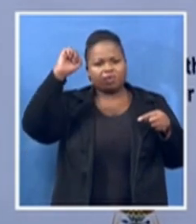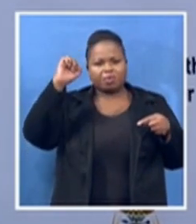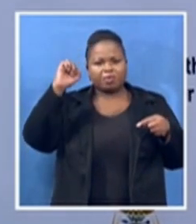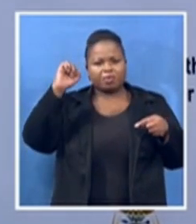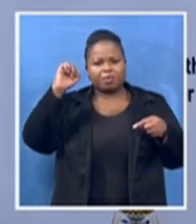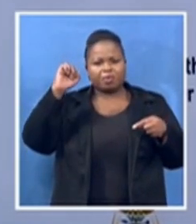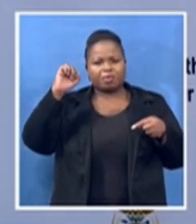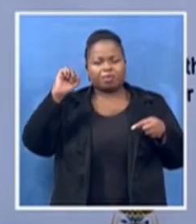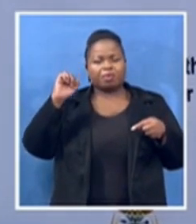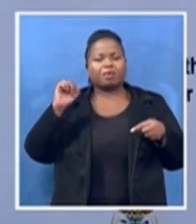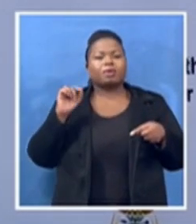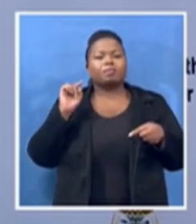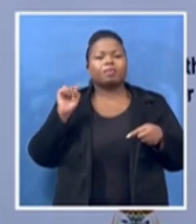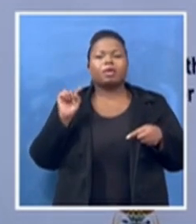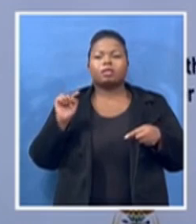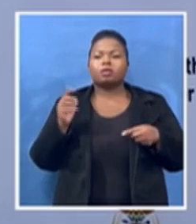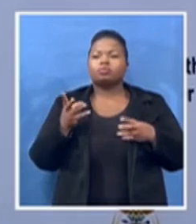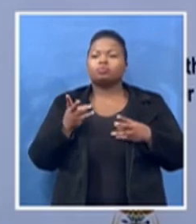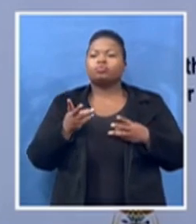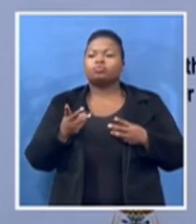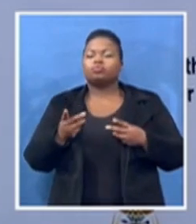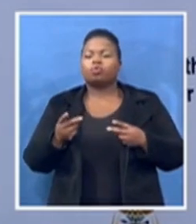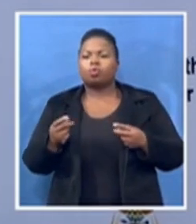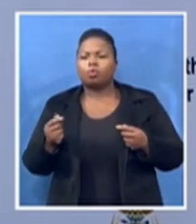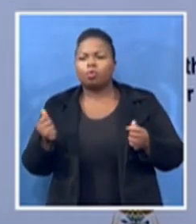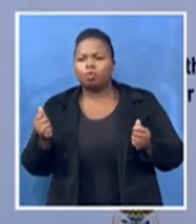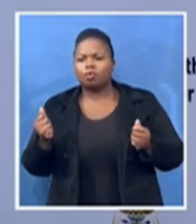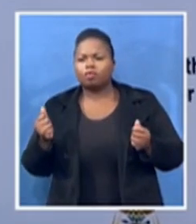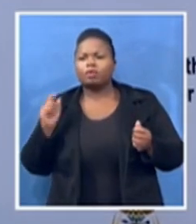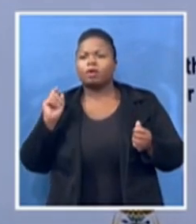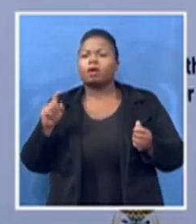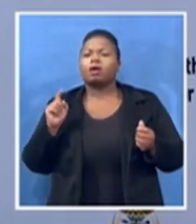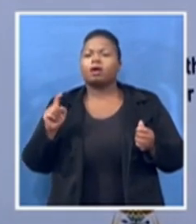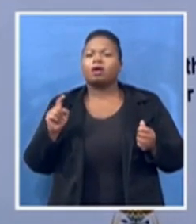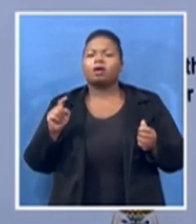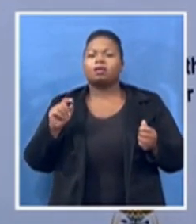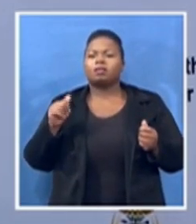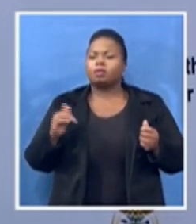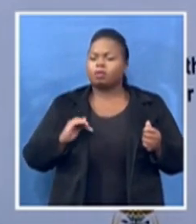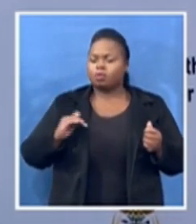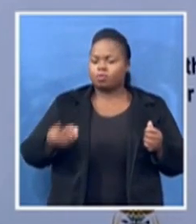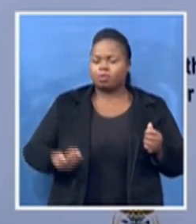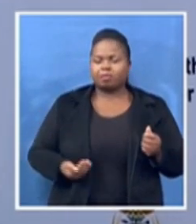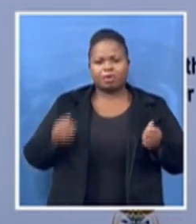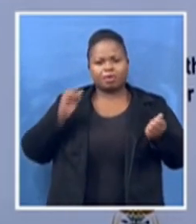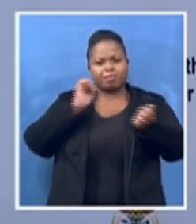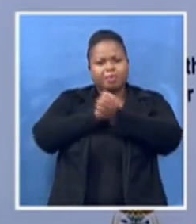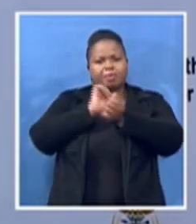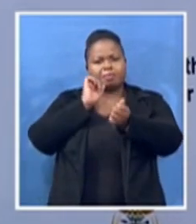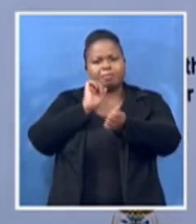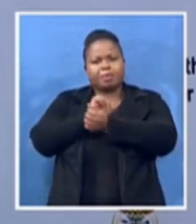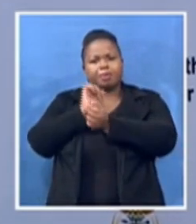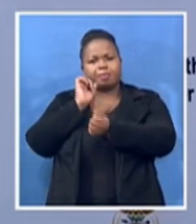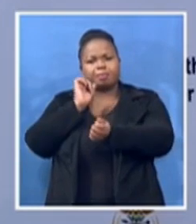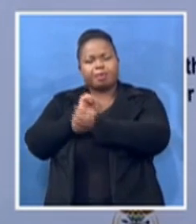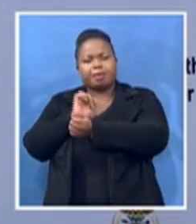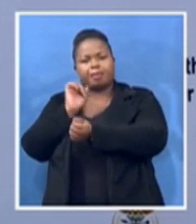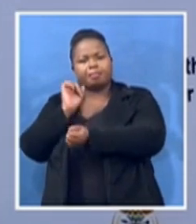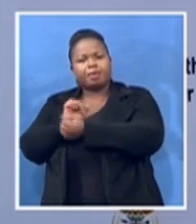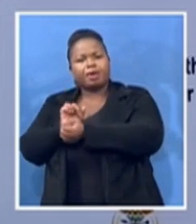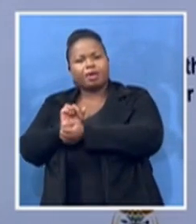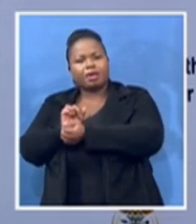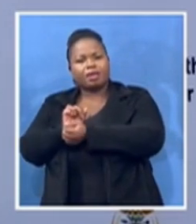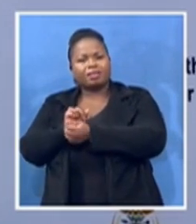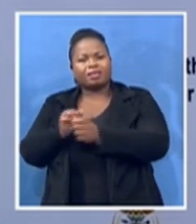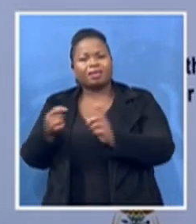leading to the arrest of women and and Marcia was never alone wherever